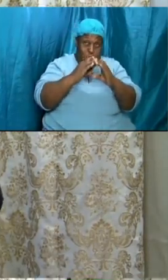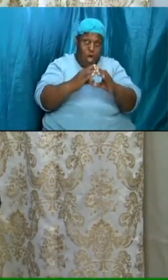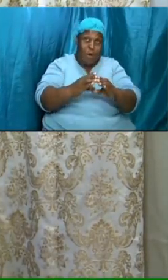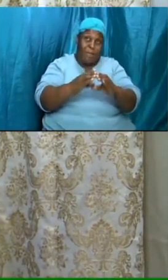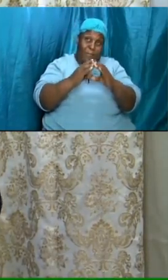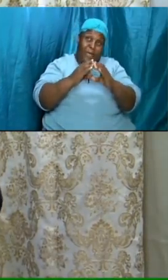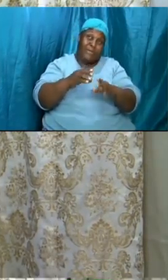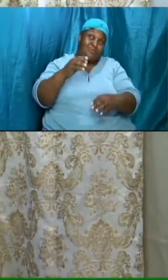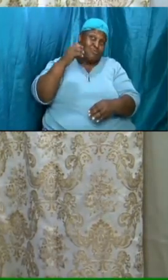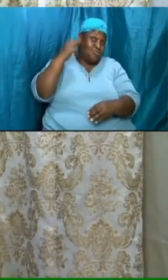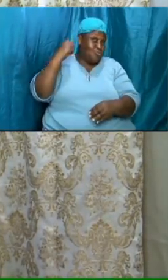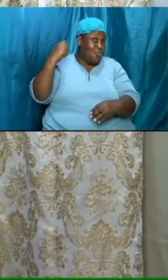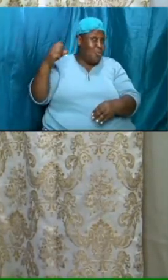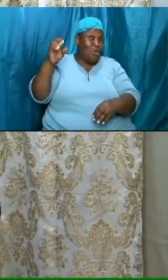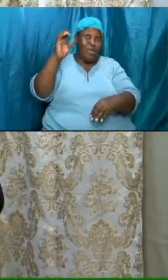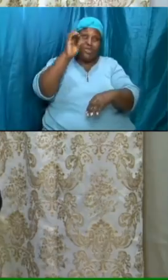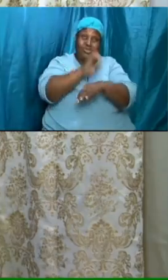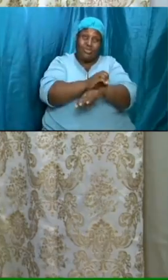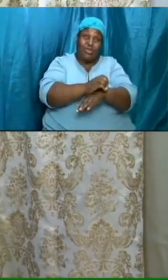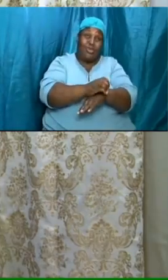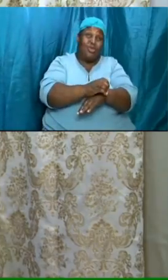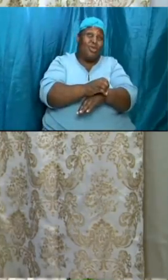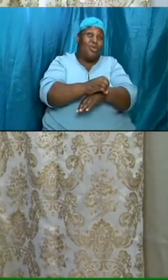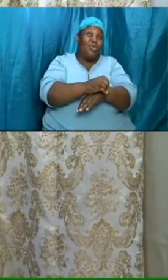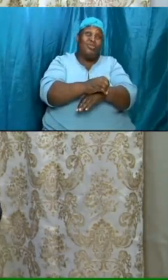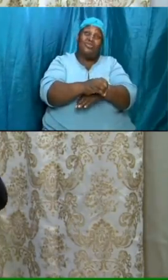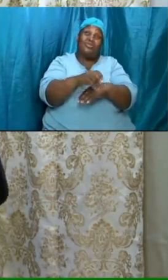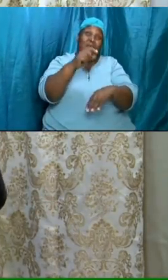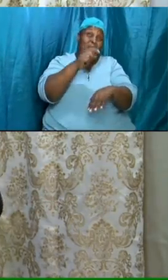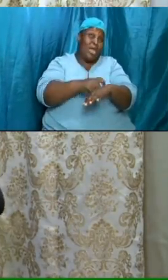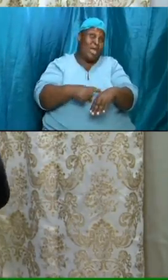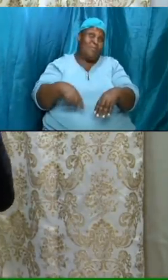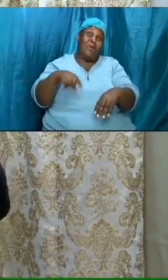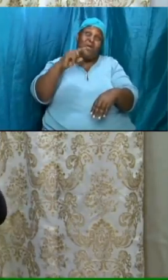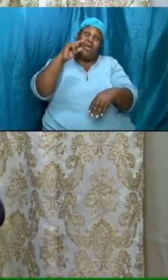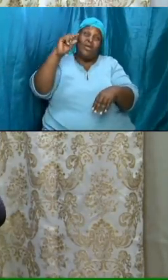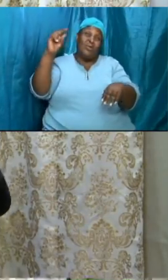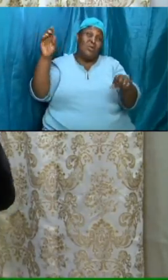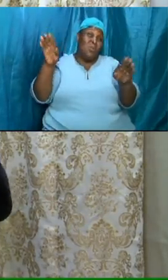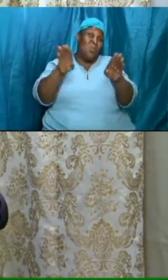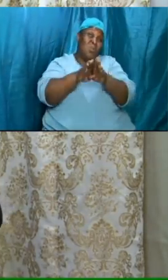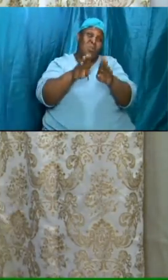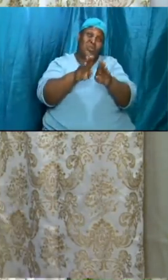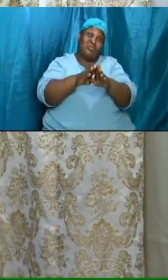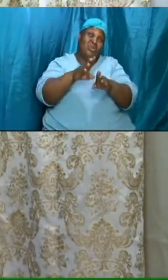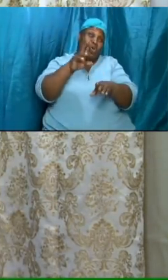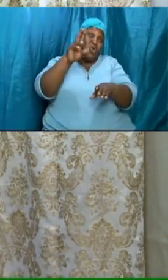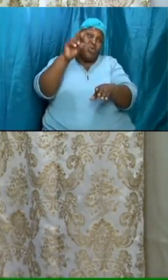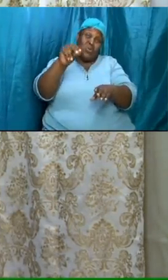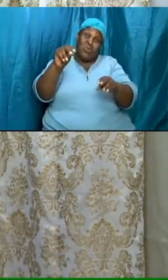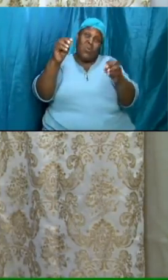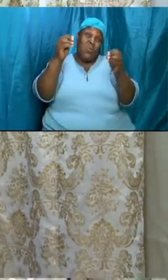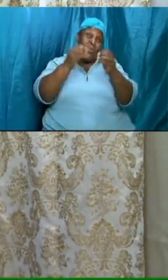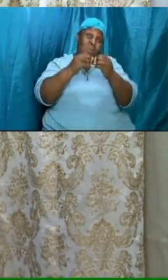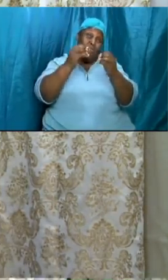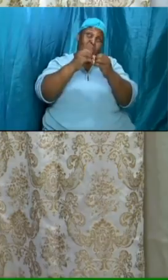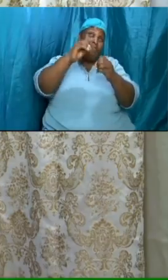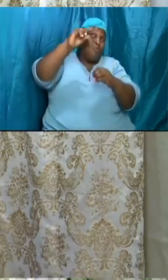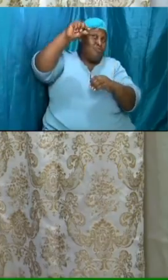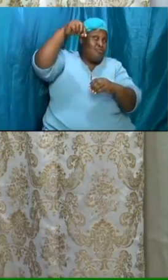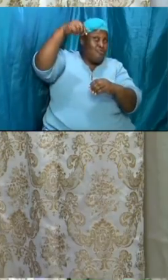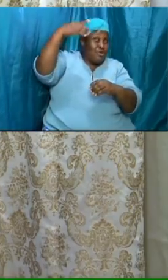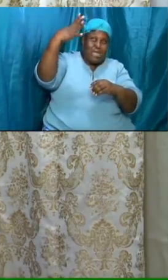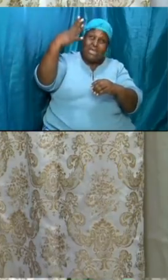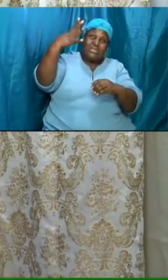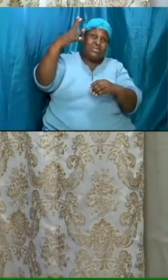church ages close and the dispensation of grace which the church is in is closed but don't